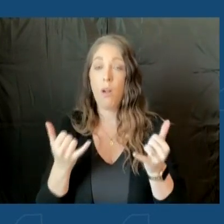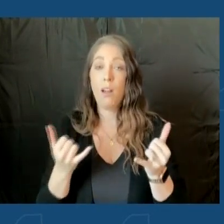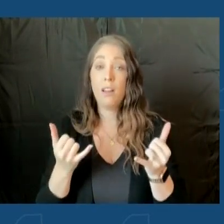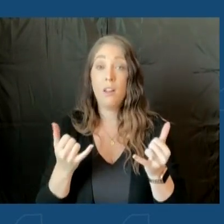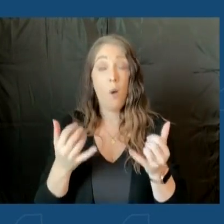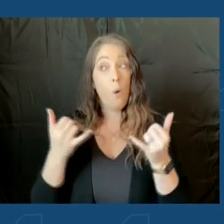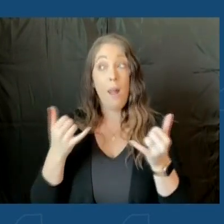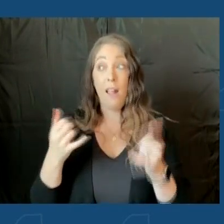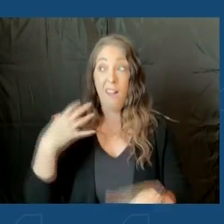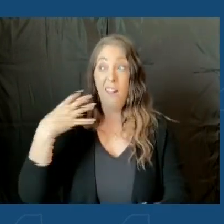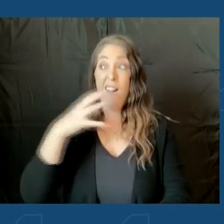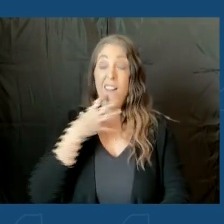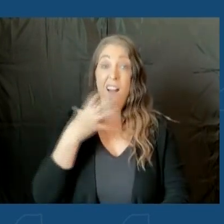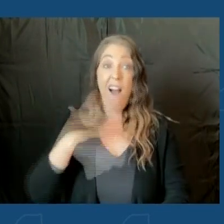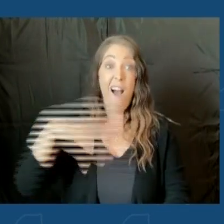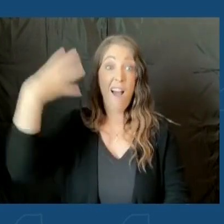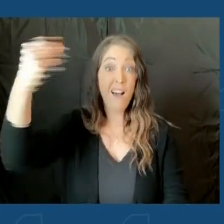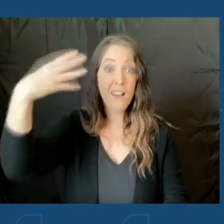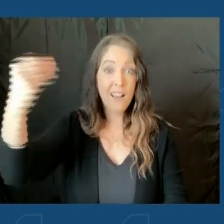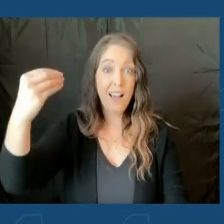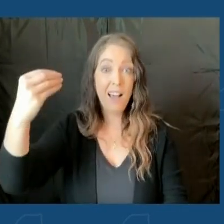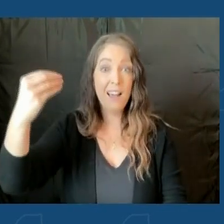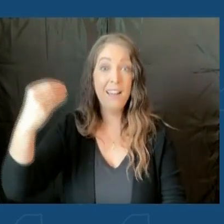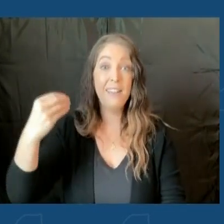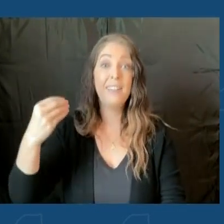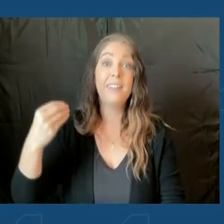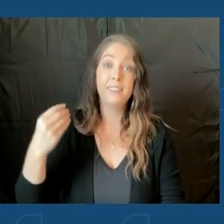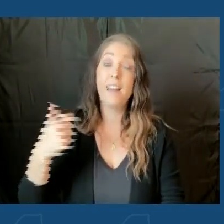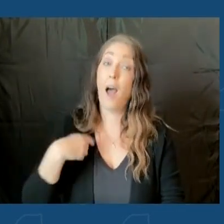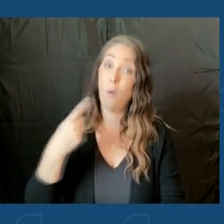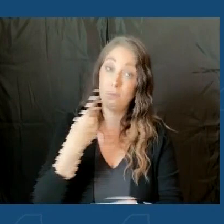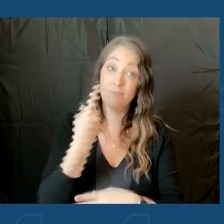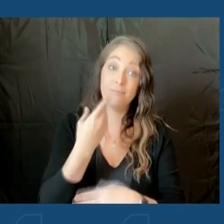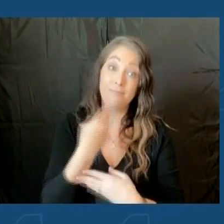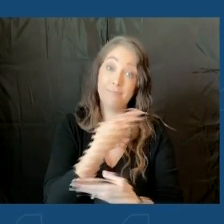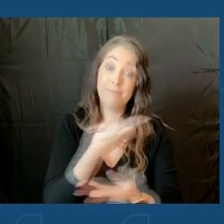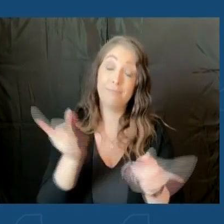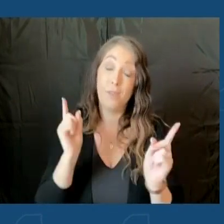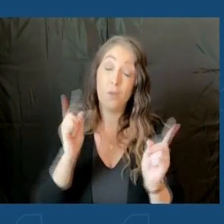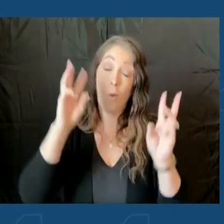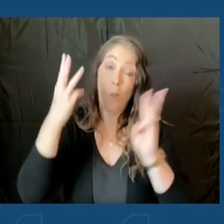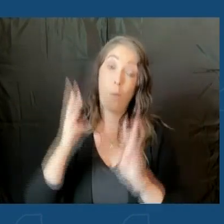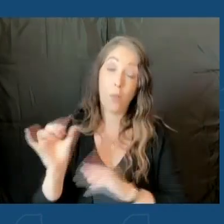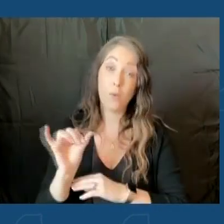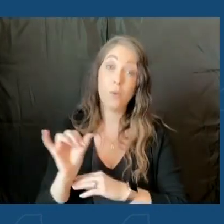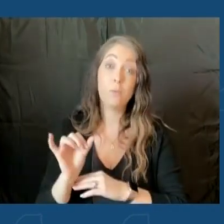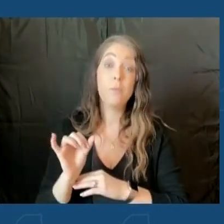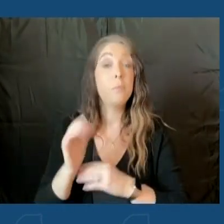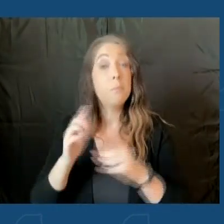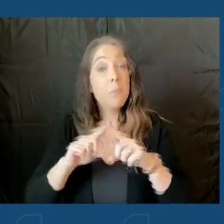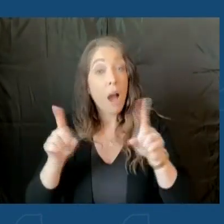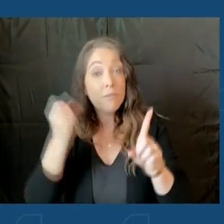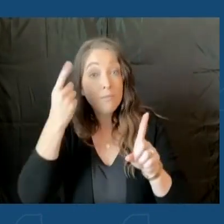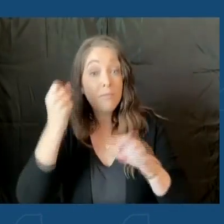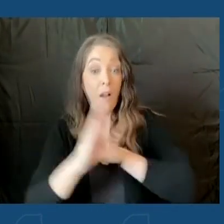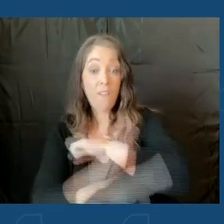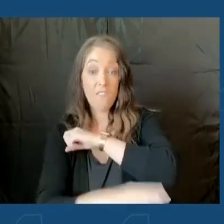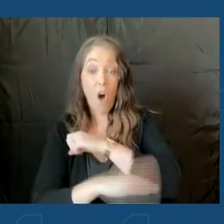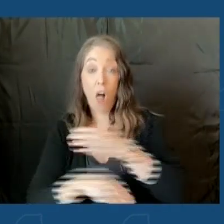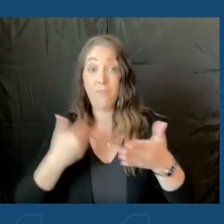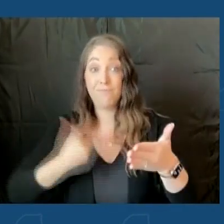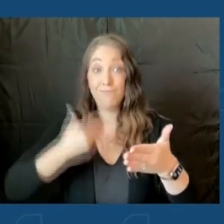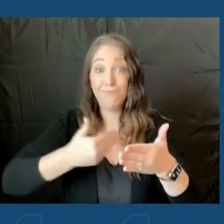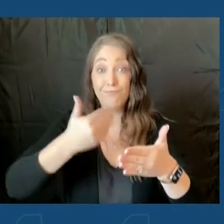outside, in fact, before we're done today, I'll give you a heat update, weather update. Fall's rapidly approaching. And as we've seen from